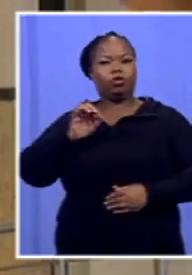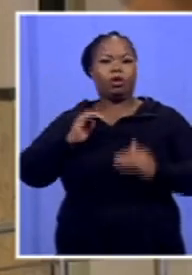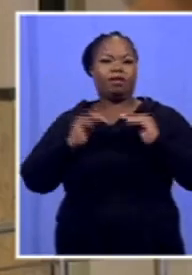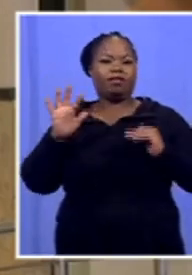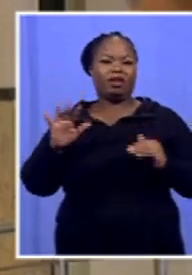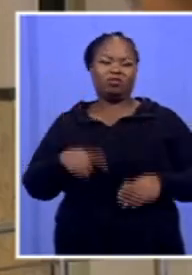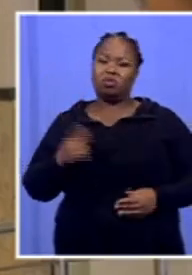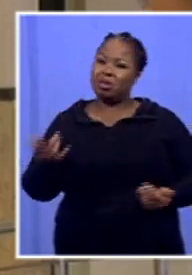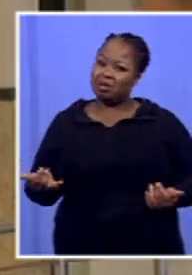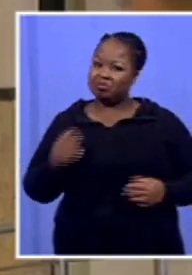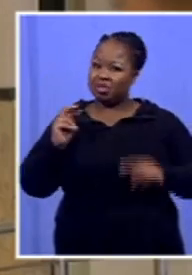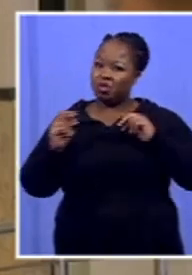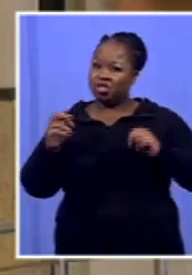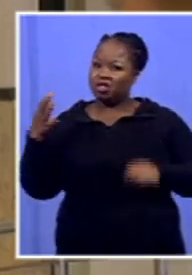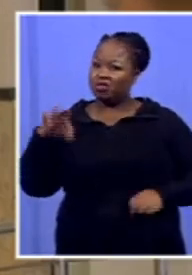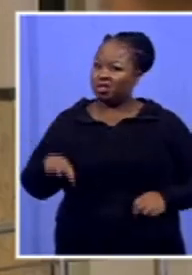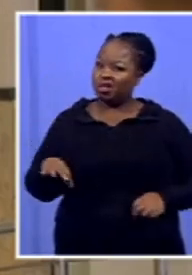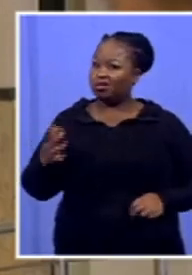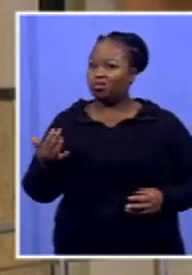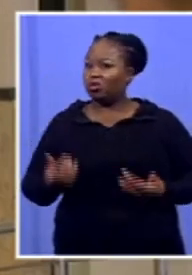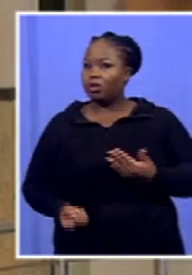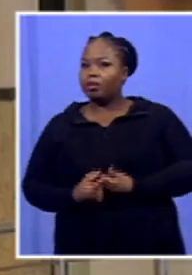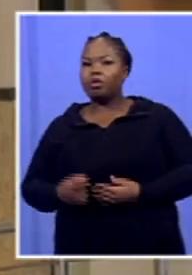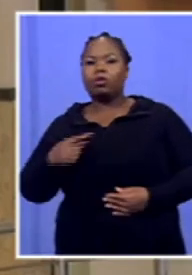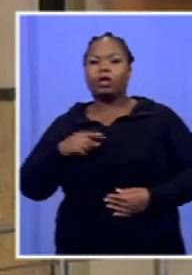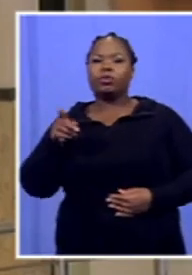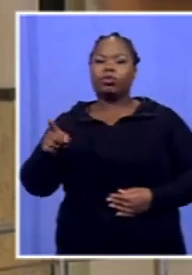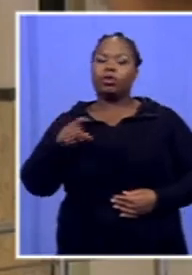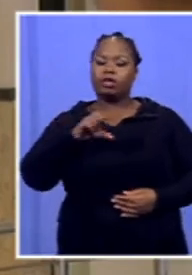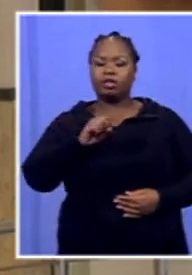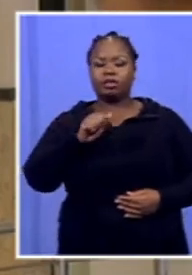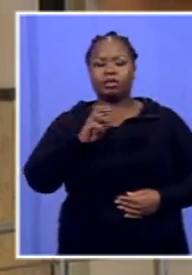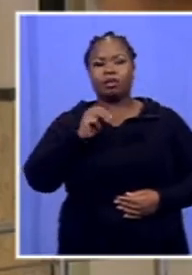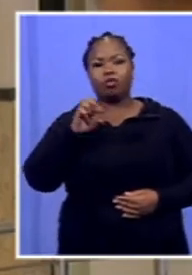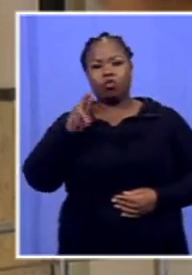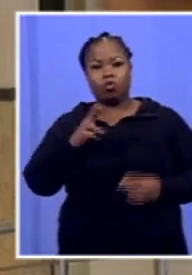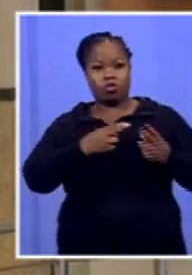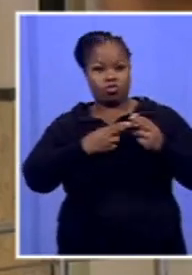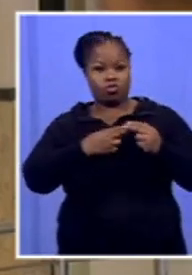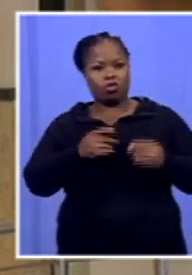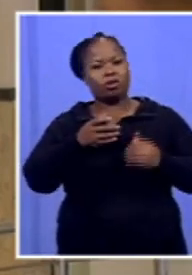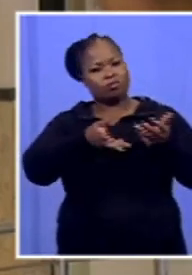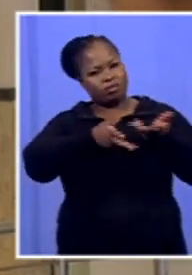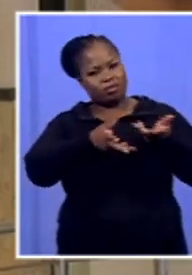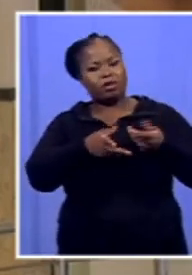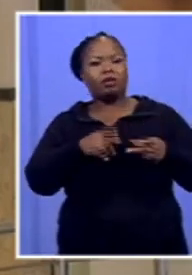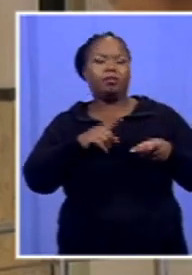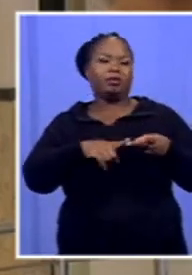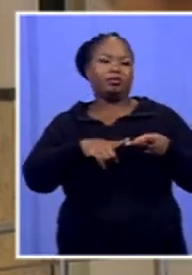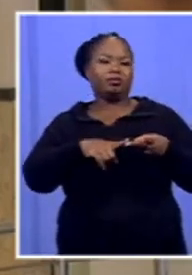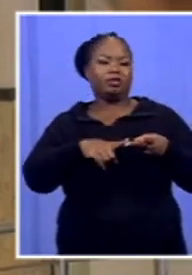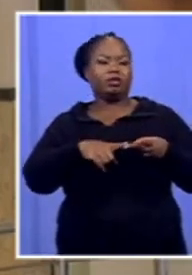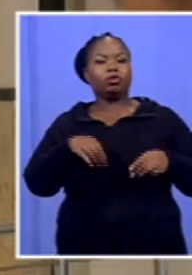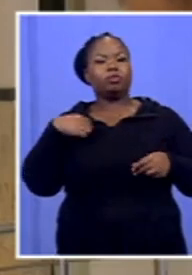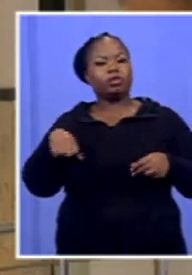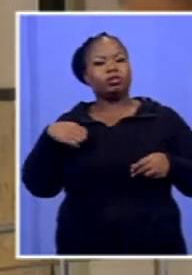to happen with that negotiation? Because we understand you guys with SAMU have, you guys have had meetings before with the Municipal Workers Union. What is